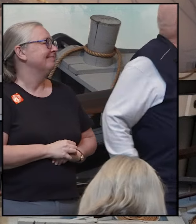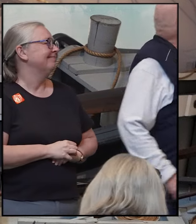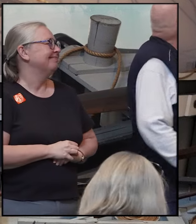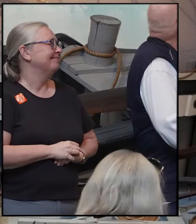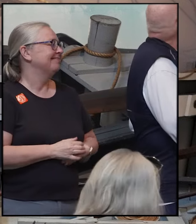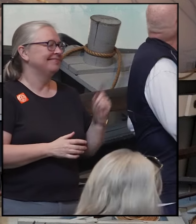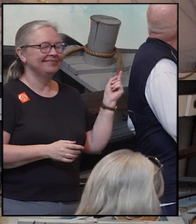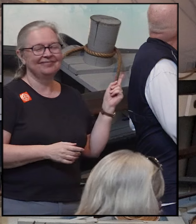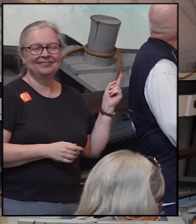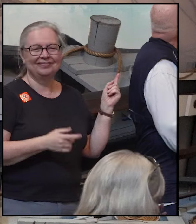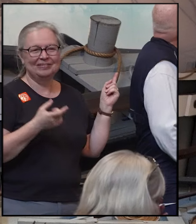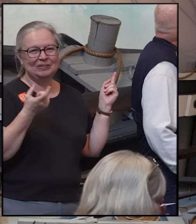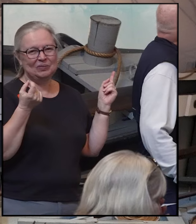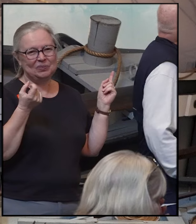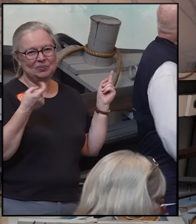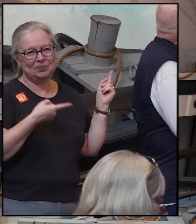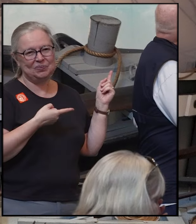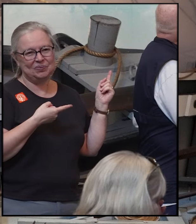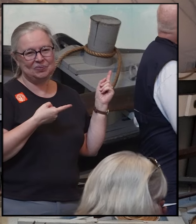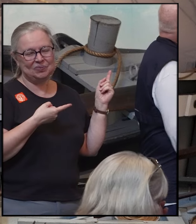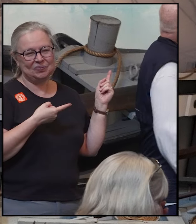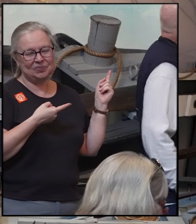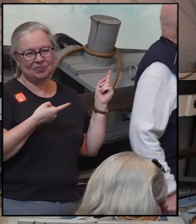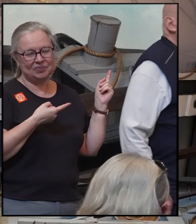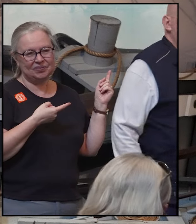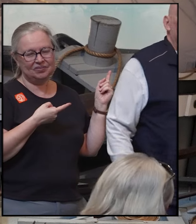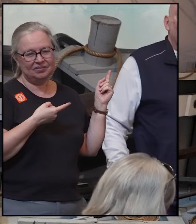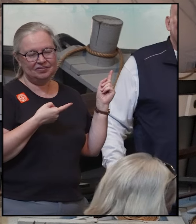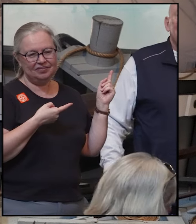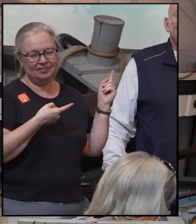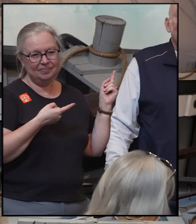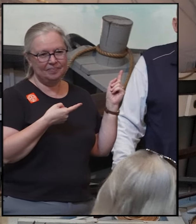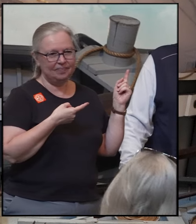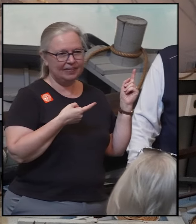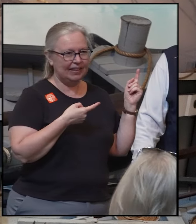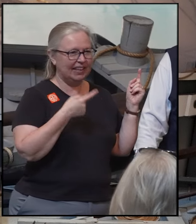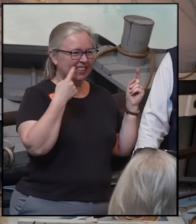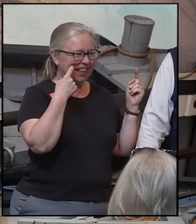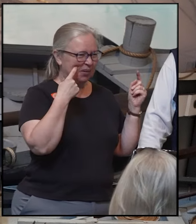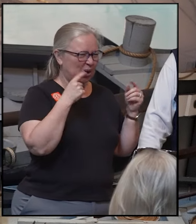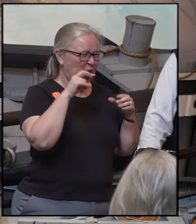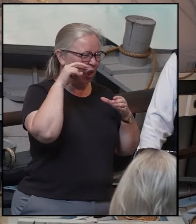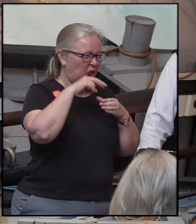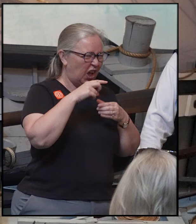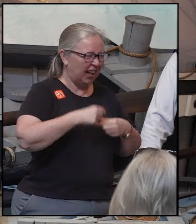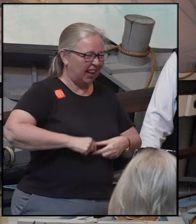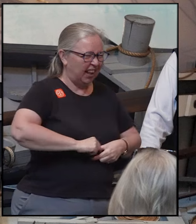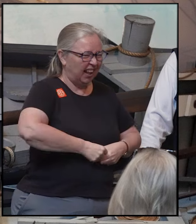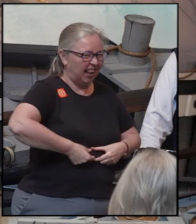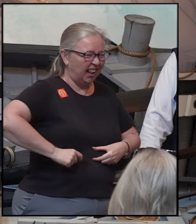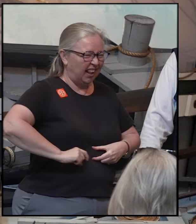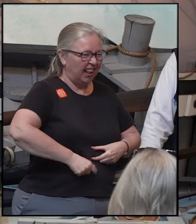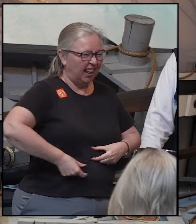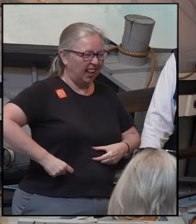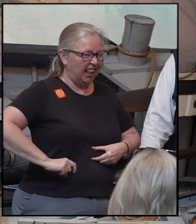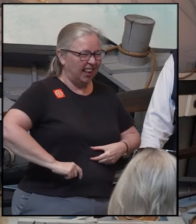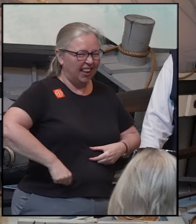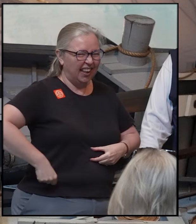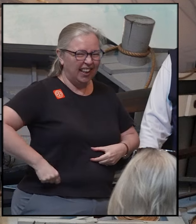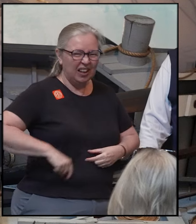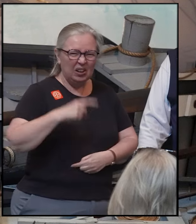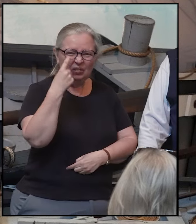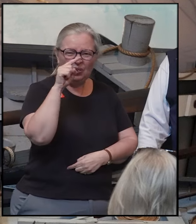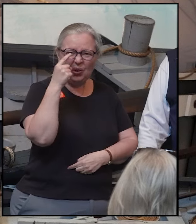The next thing we're going to do is look in the intestine of the whale for this commodity, which is